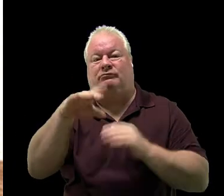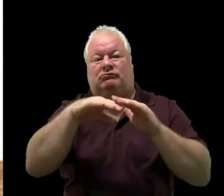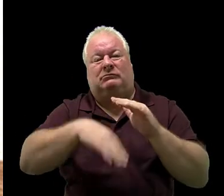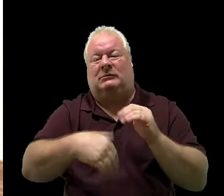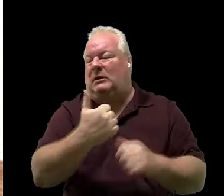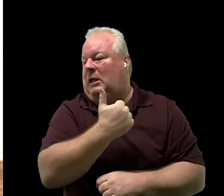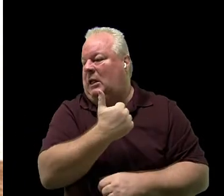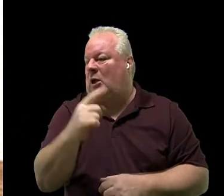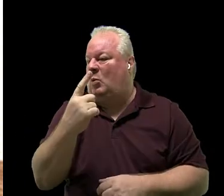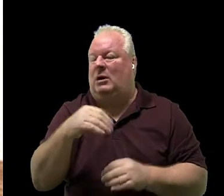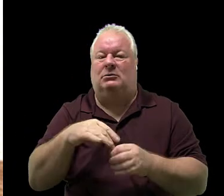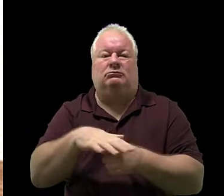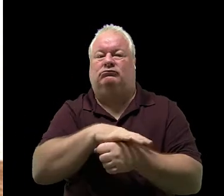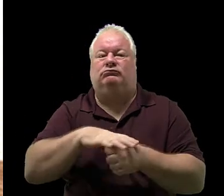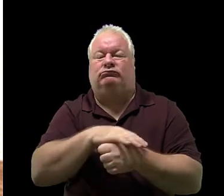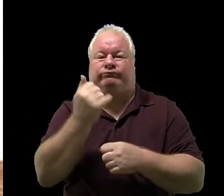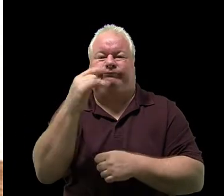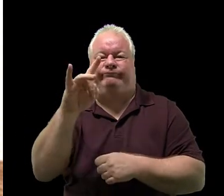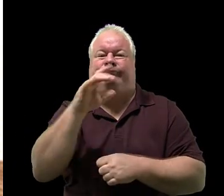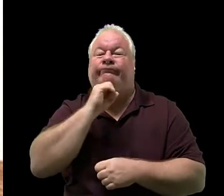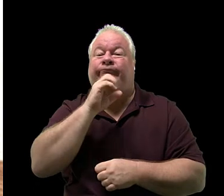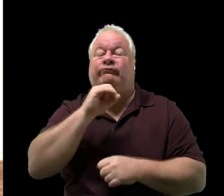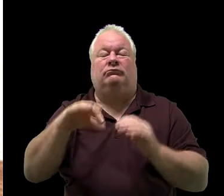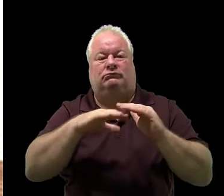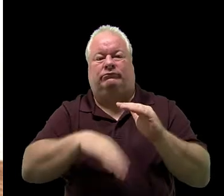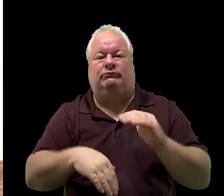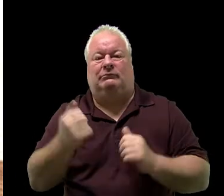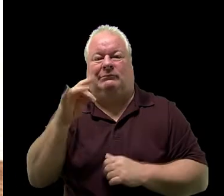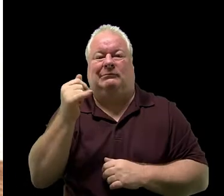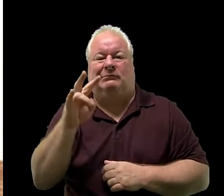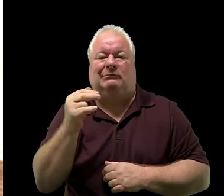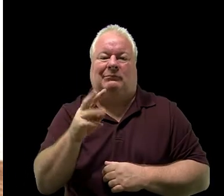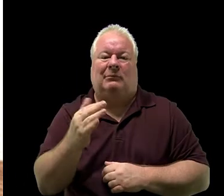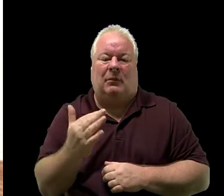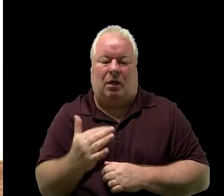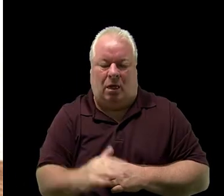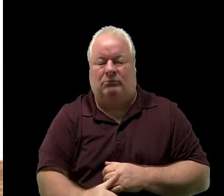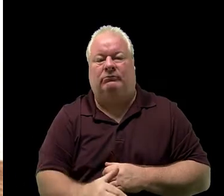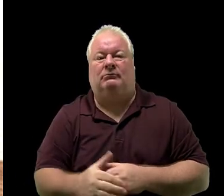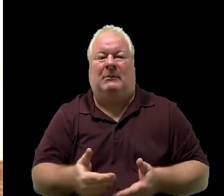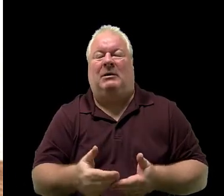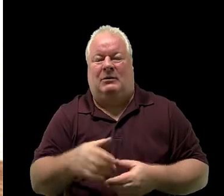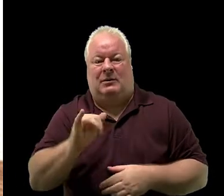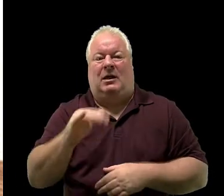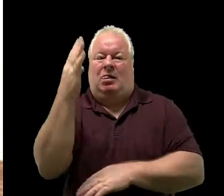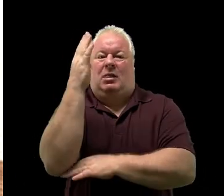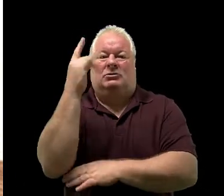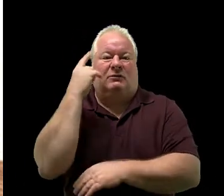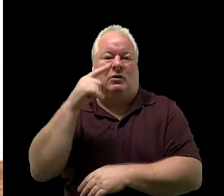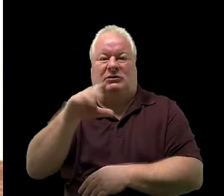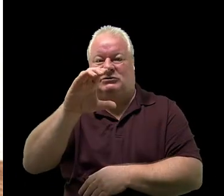everybody 18 years or younger. Lunch for